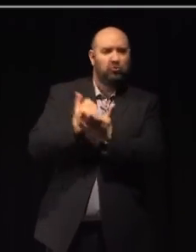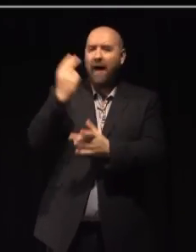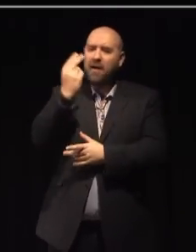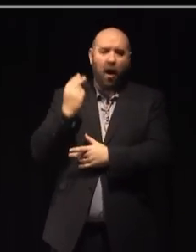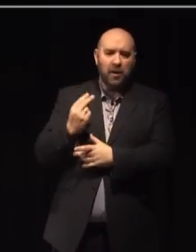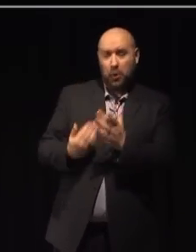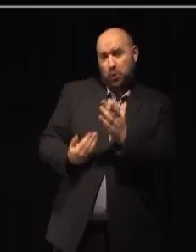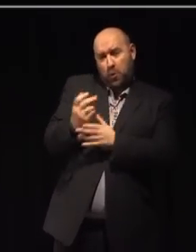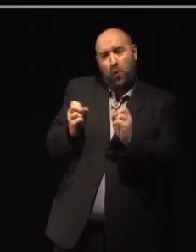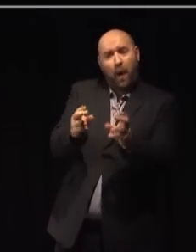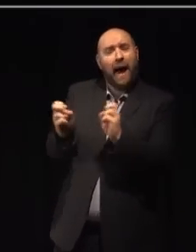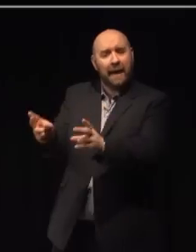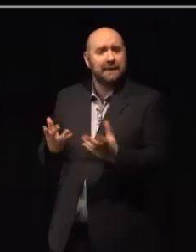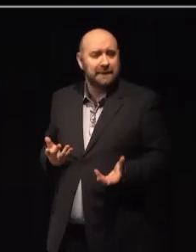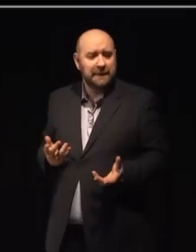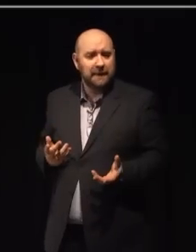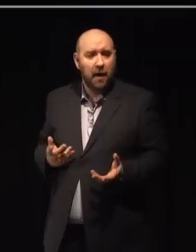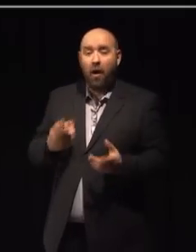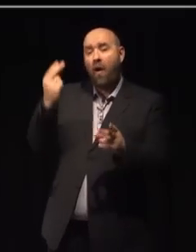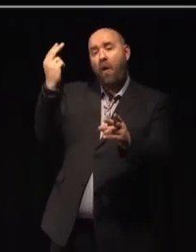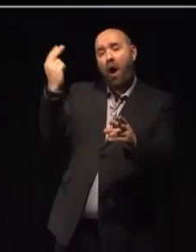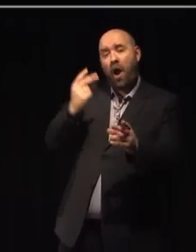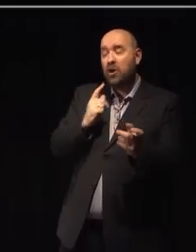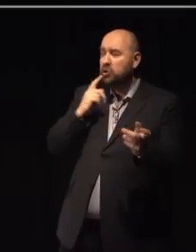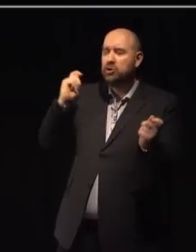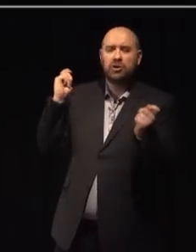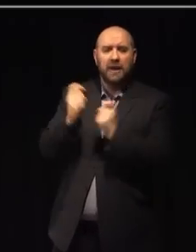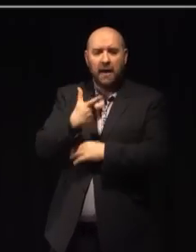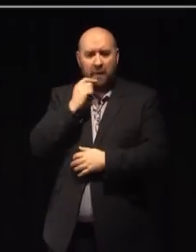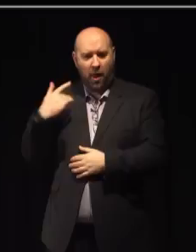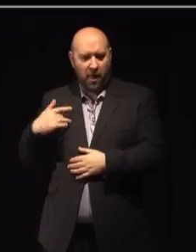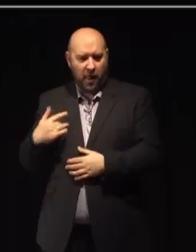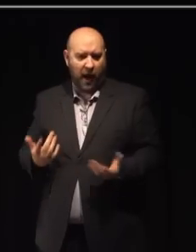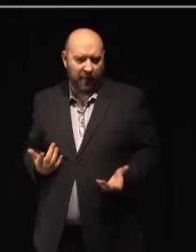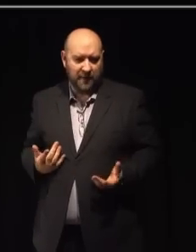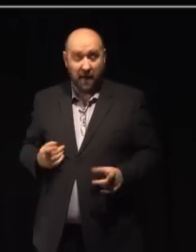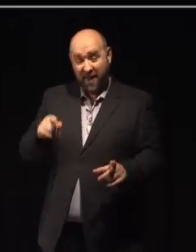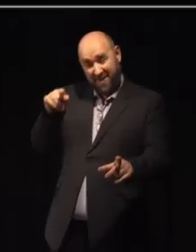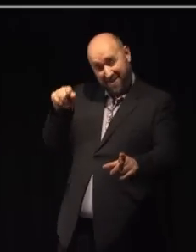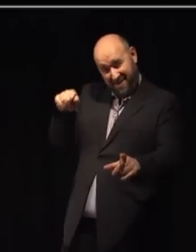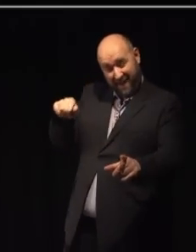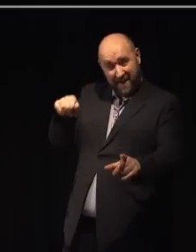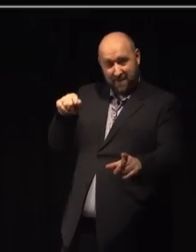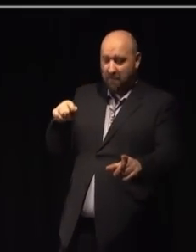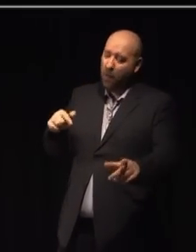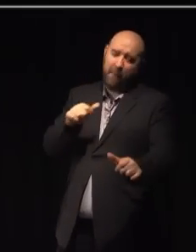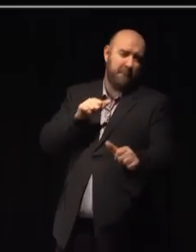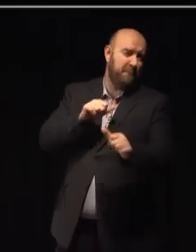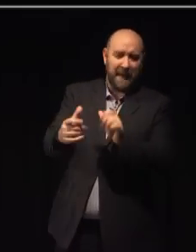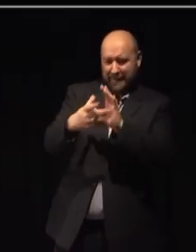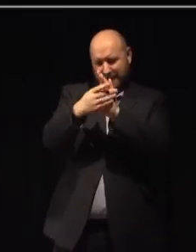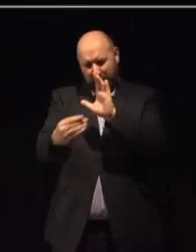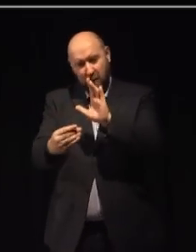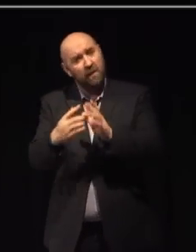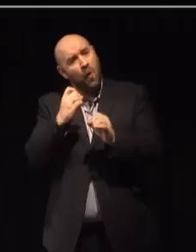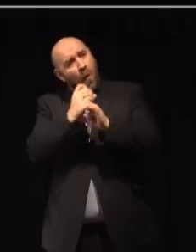before. Art that changes people's lives. That will always be the best case for public funding